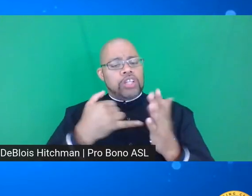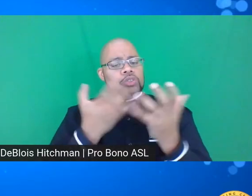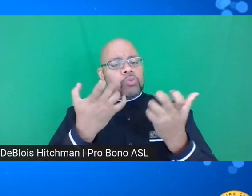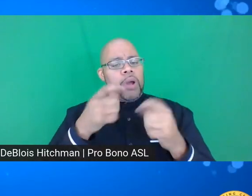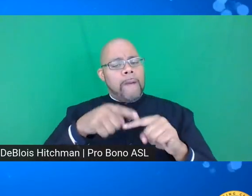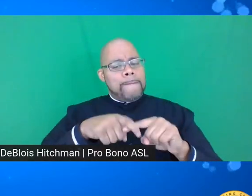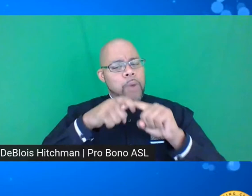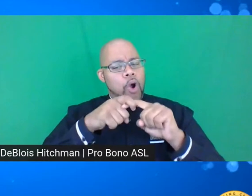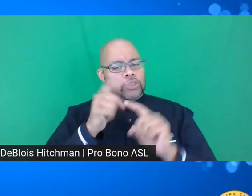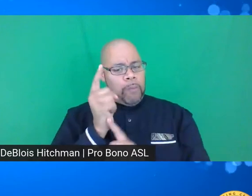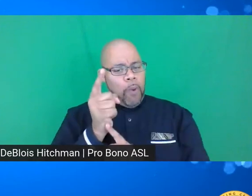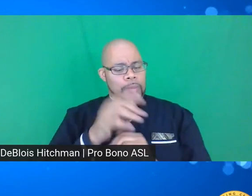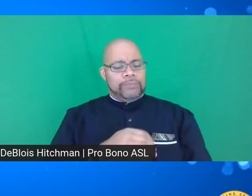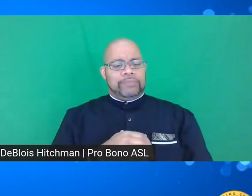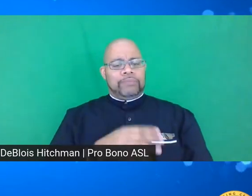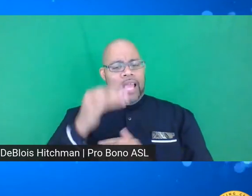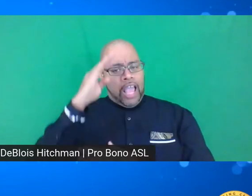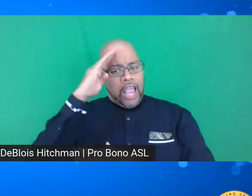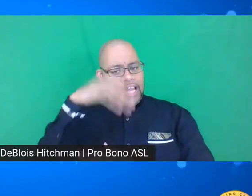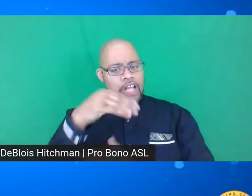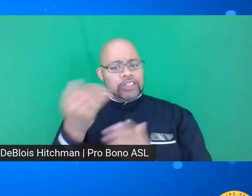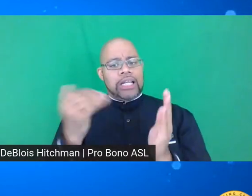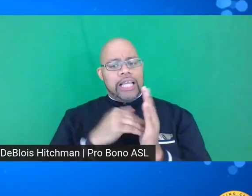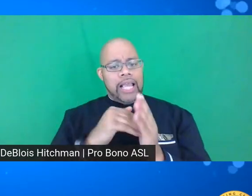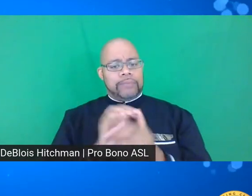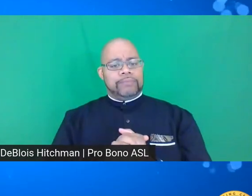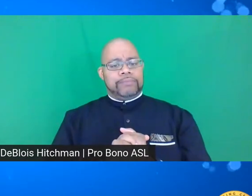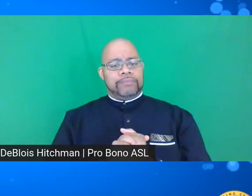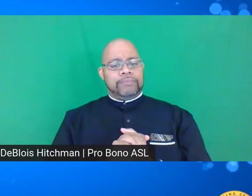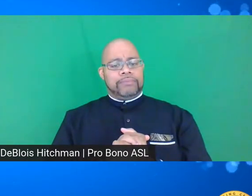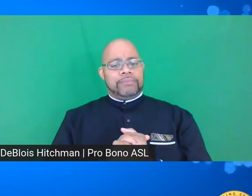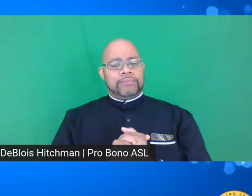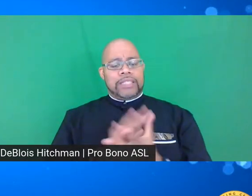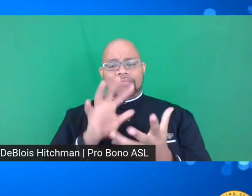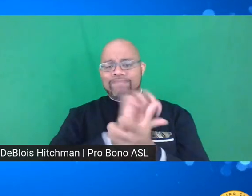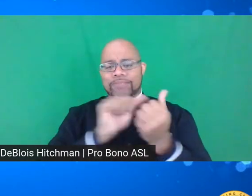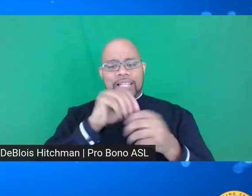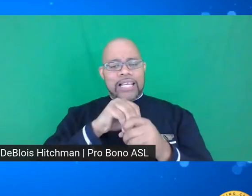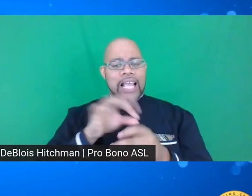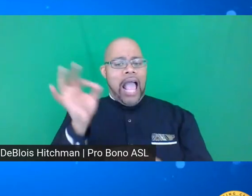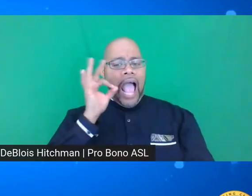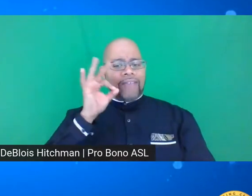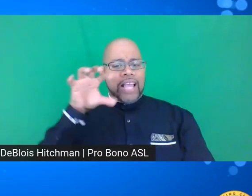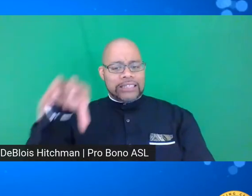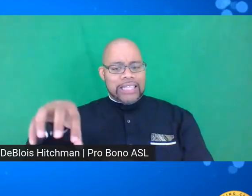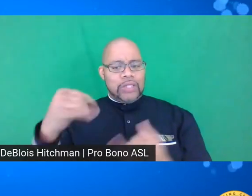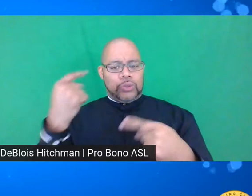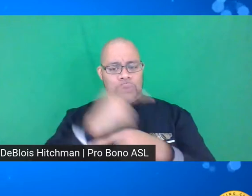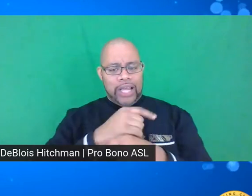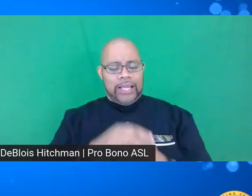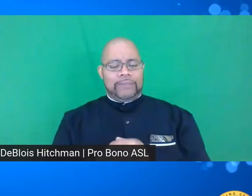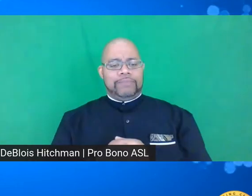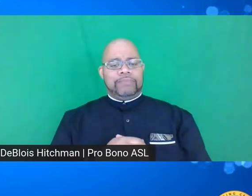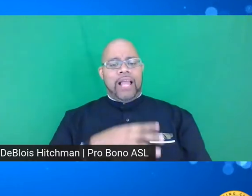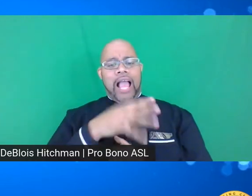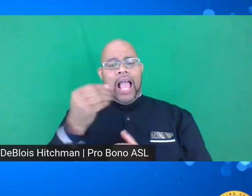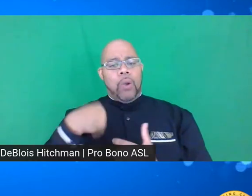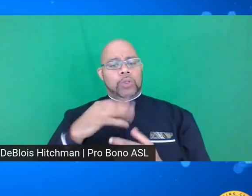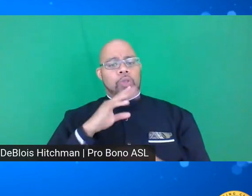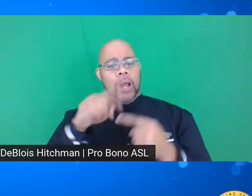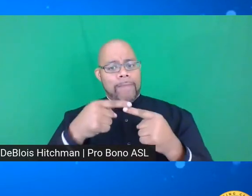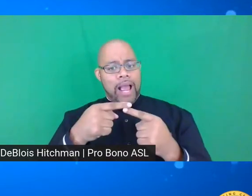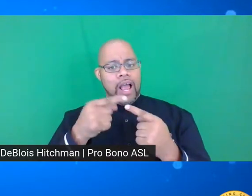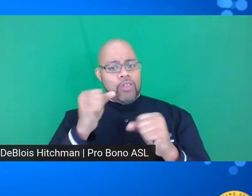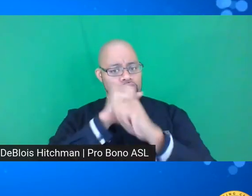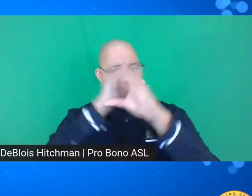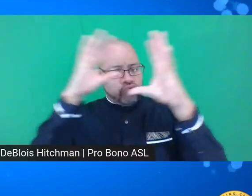pause for a moment and acknowledge again the devastation in Afghanistan today. And as we talk about the